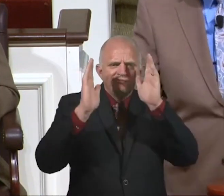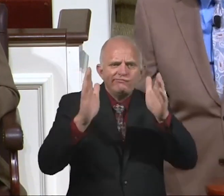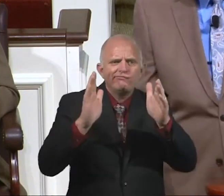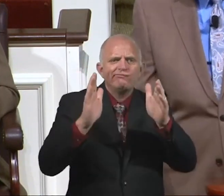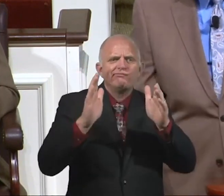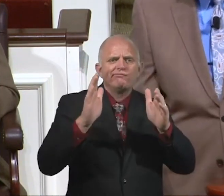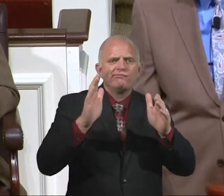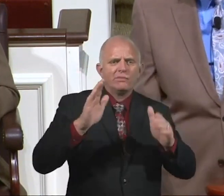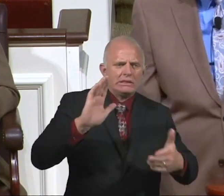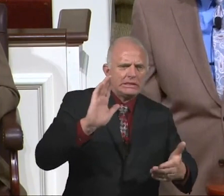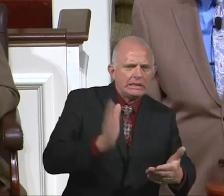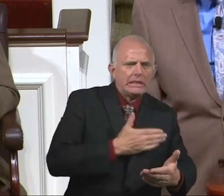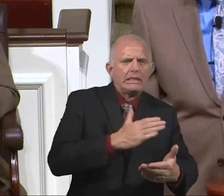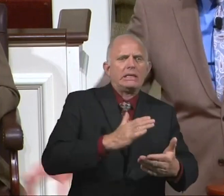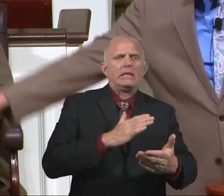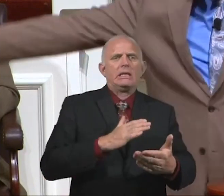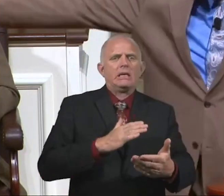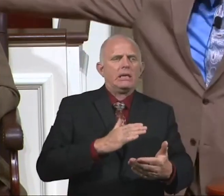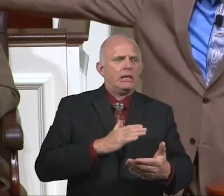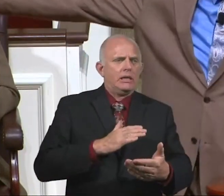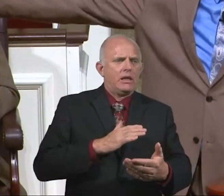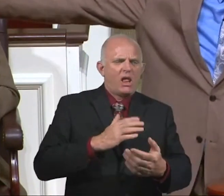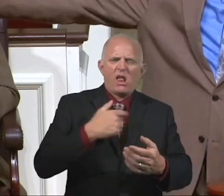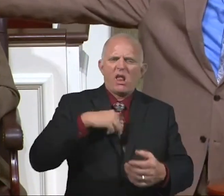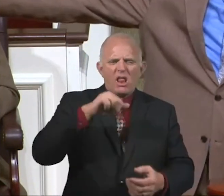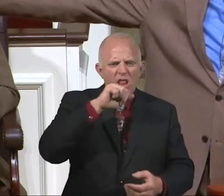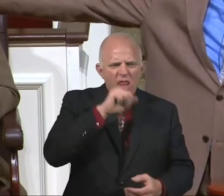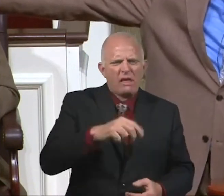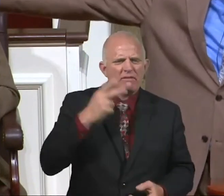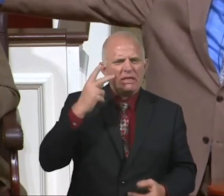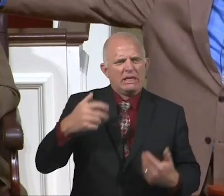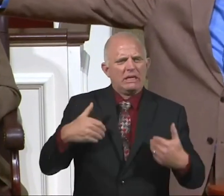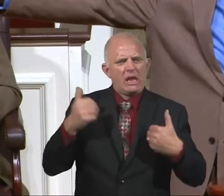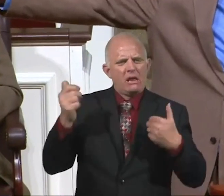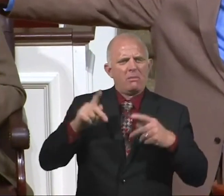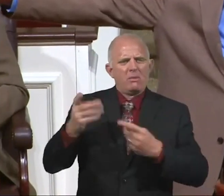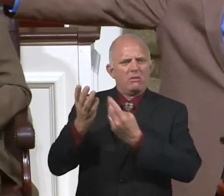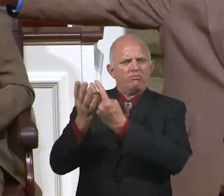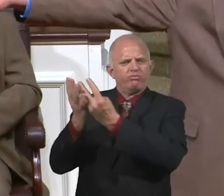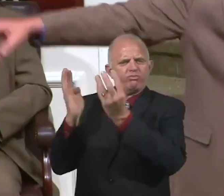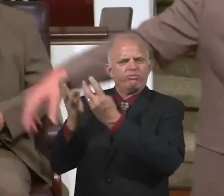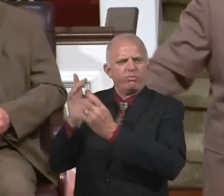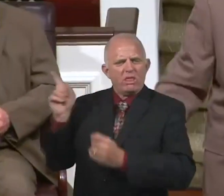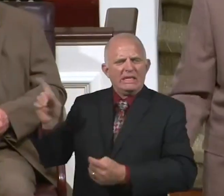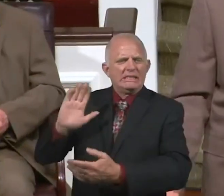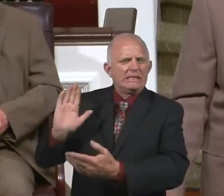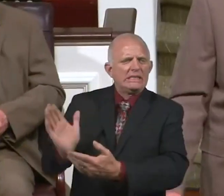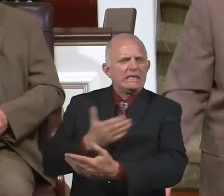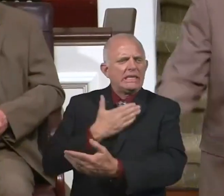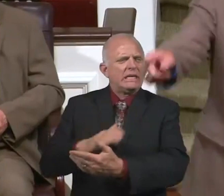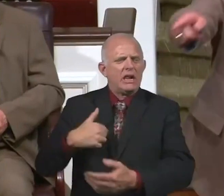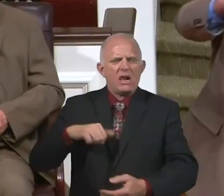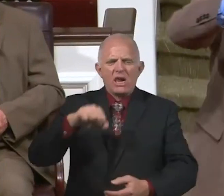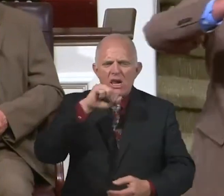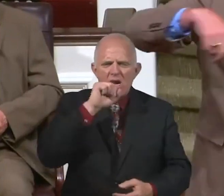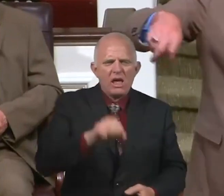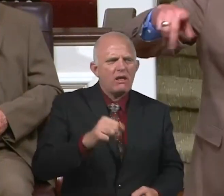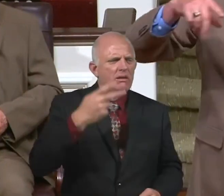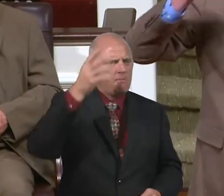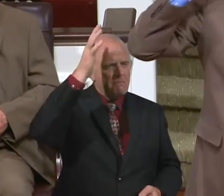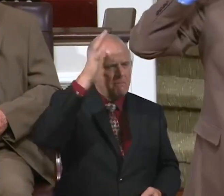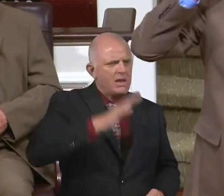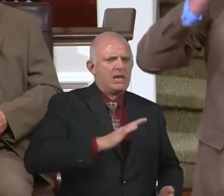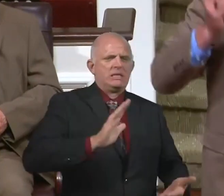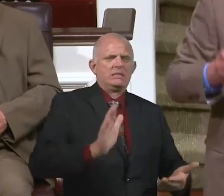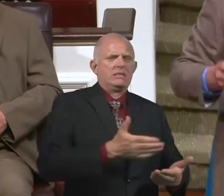sing the songs. I love seeing these young people sing. I love to have a men sing. It's great. But I'm talking about in the